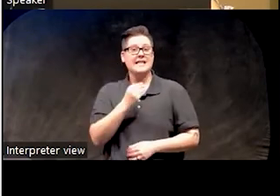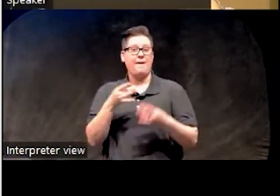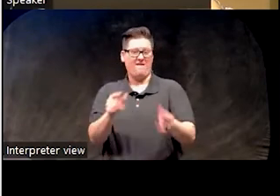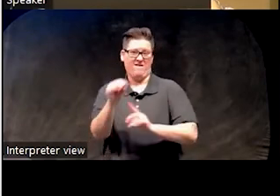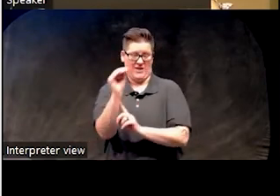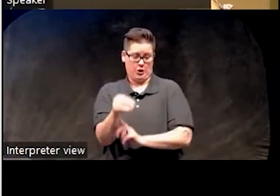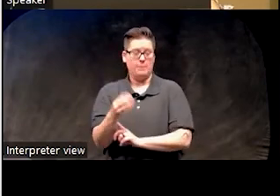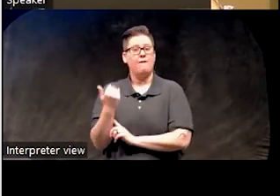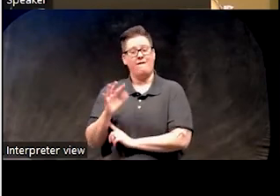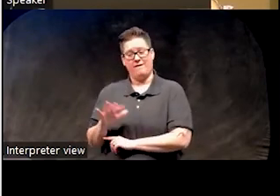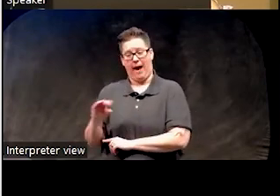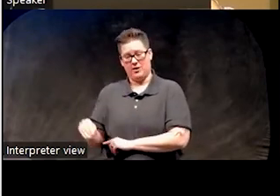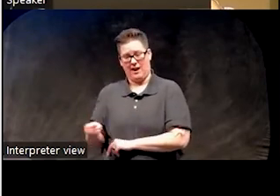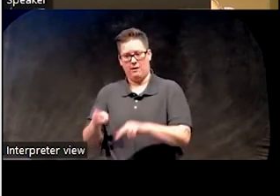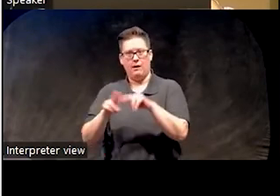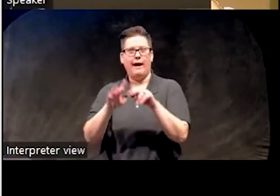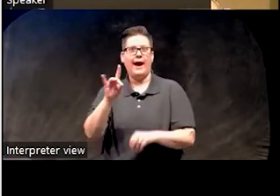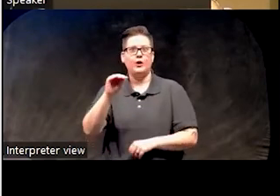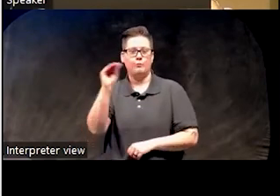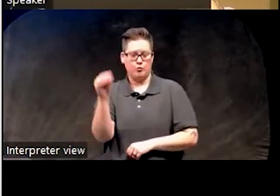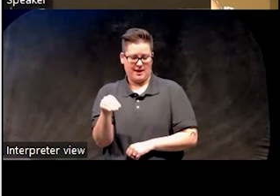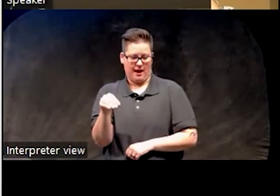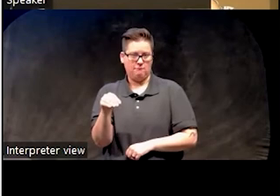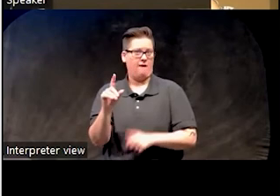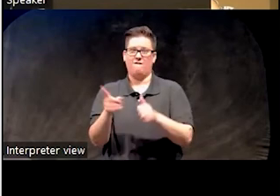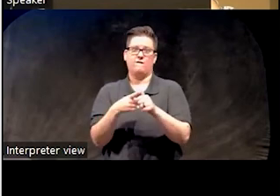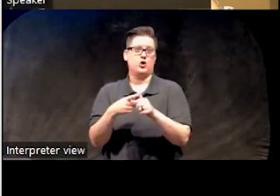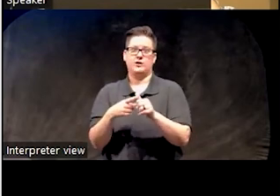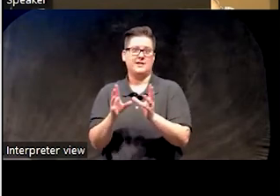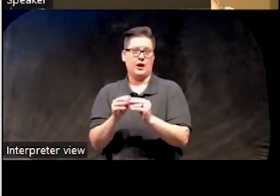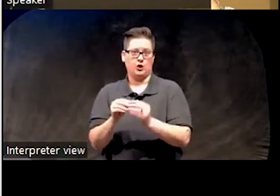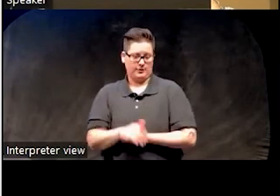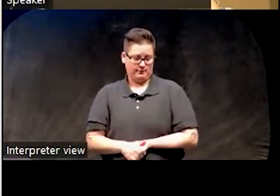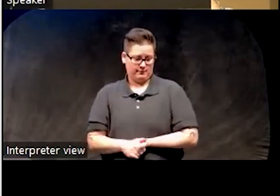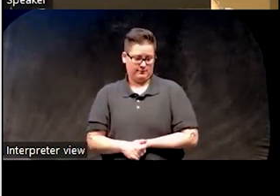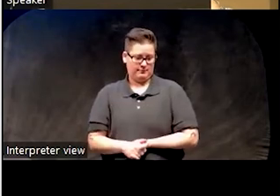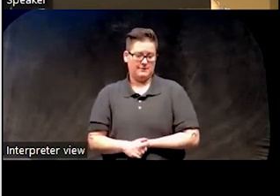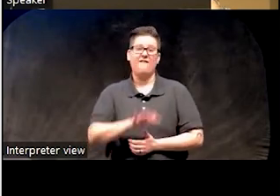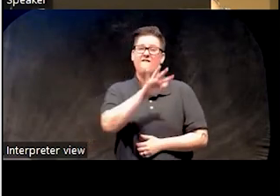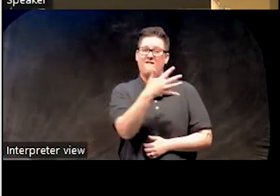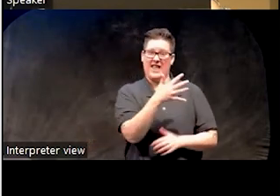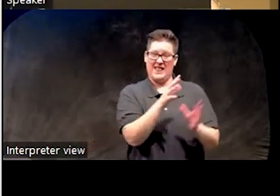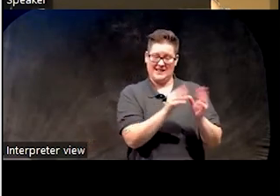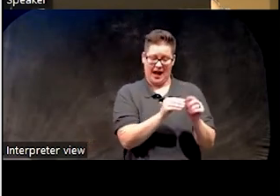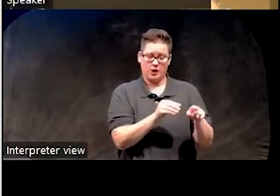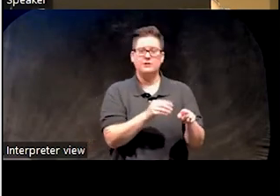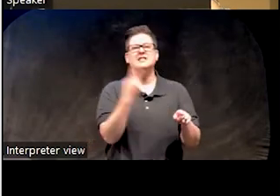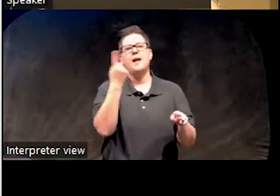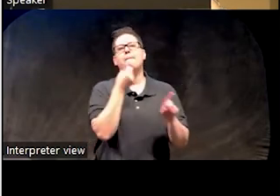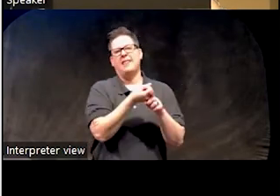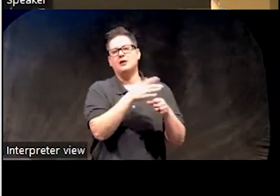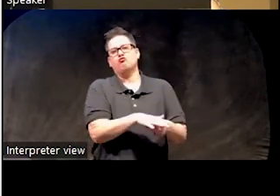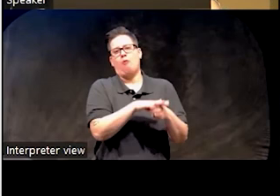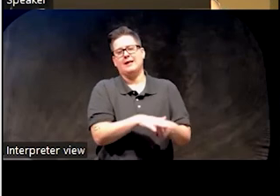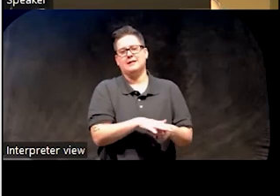he went from 55% up to 82% by the first session at session five, he had a stressor. So